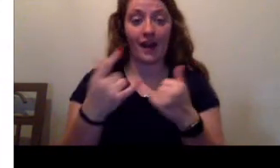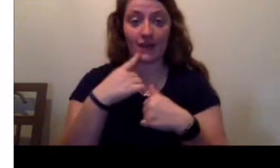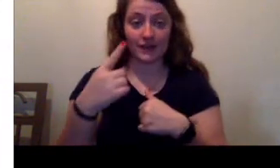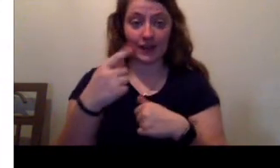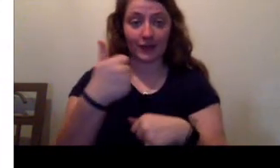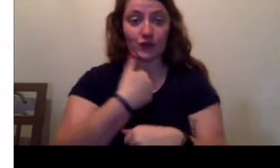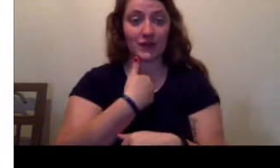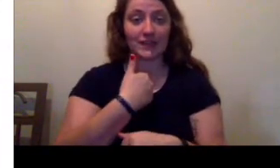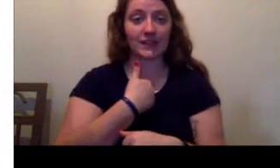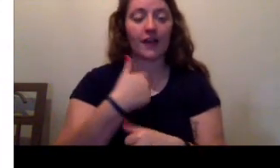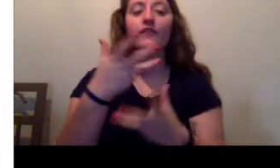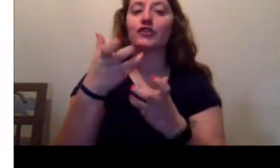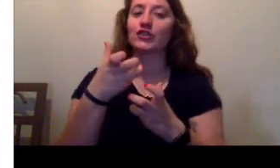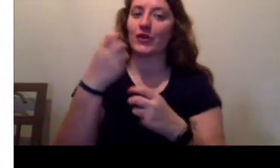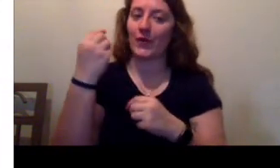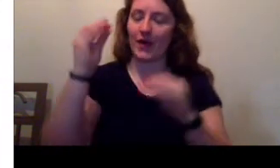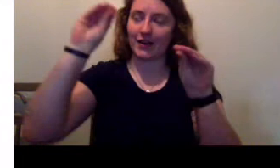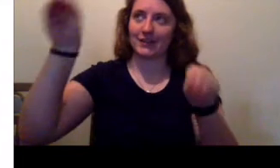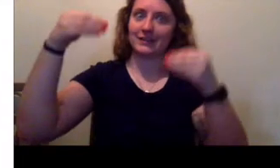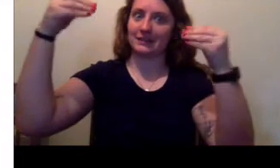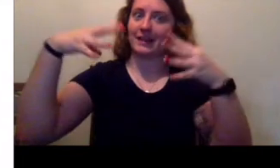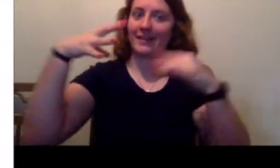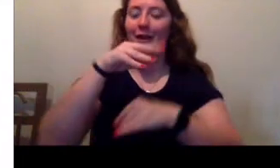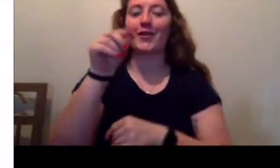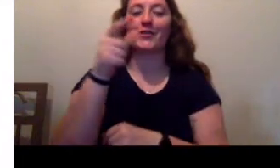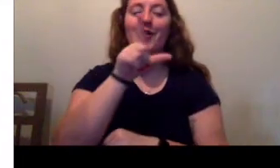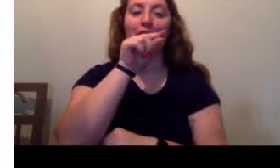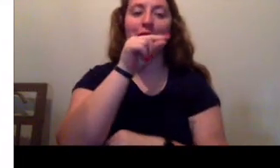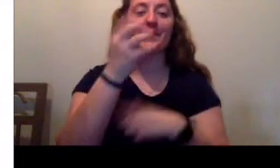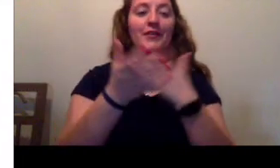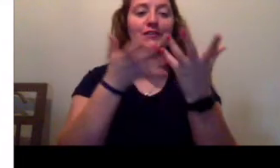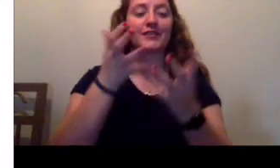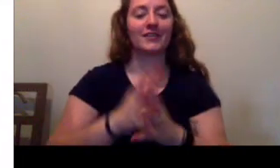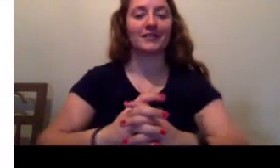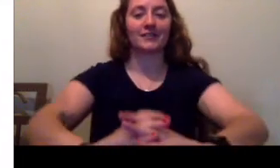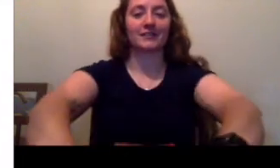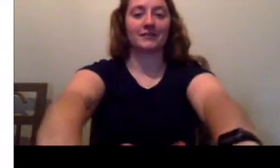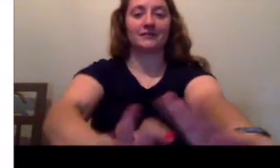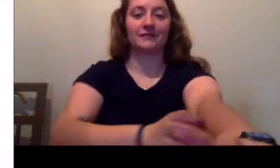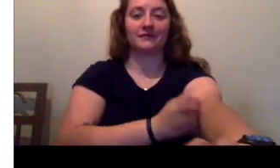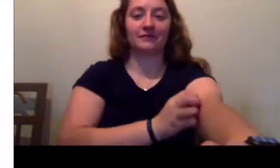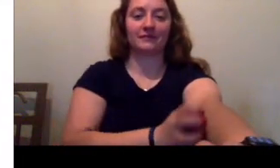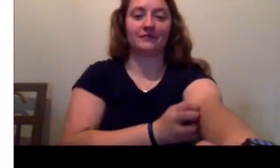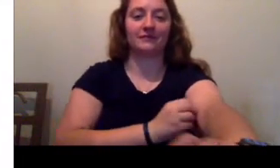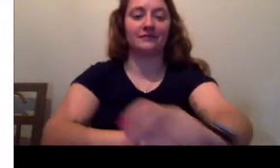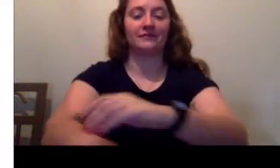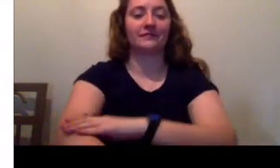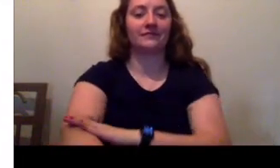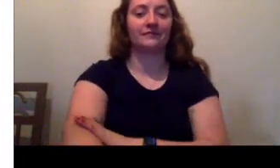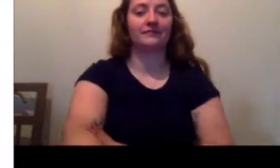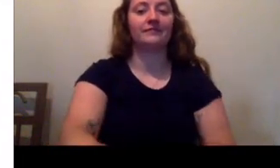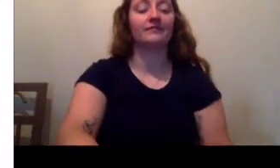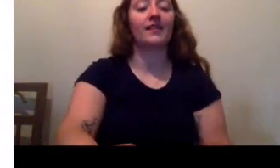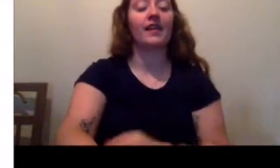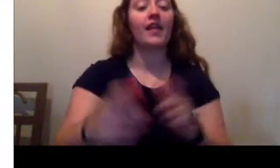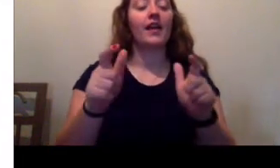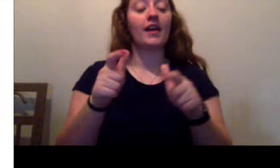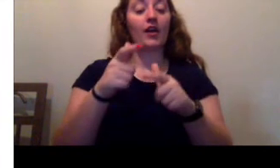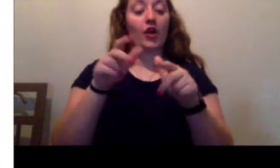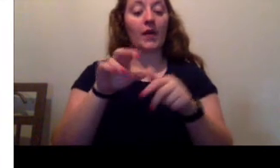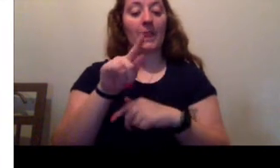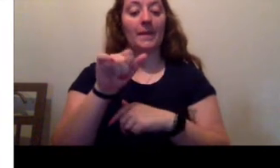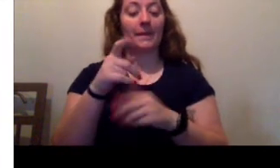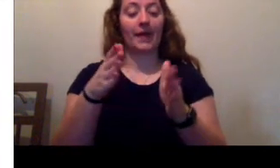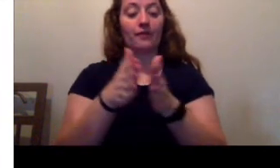herself, she wanted sunlight and birdsong. Here the path widened and flattened. It was the place where the woods